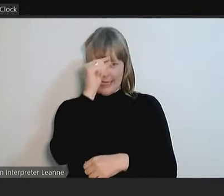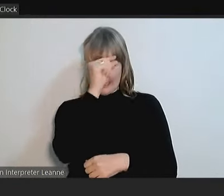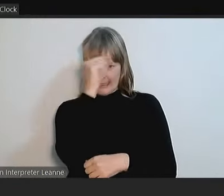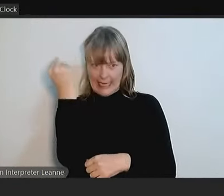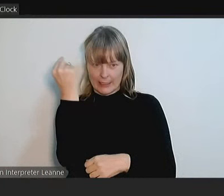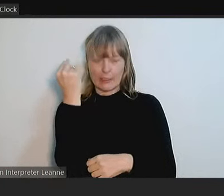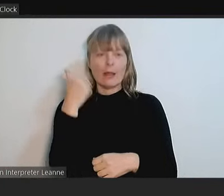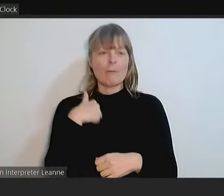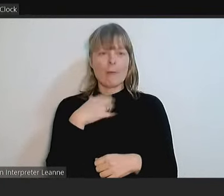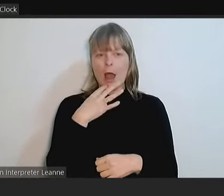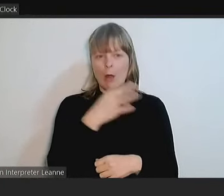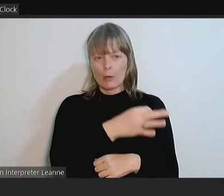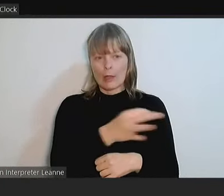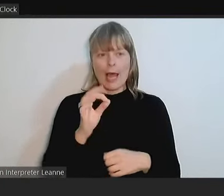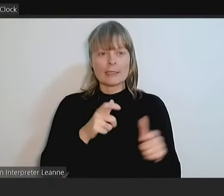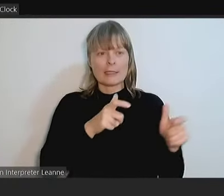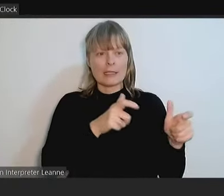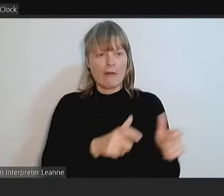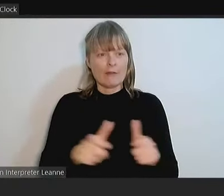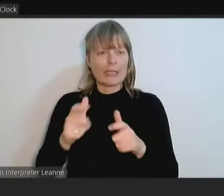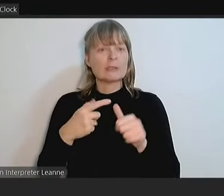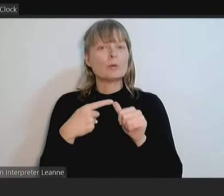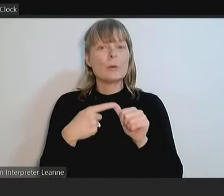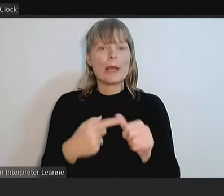our governance to actually answer that. Thank you.